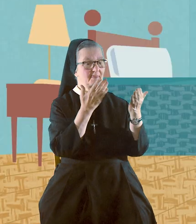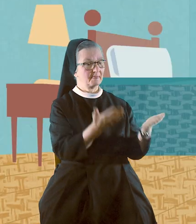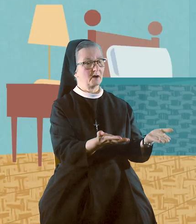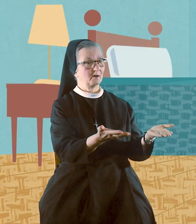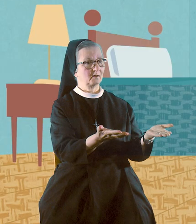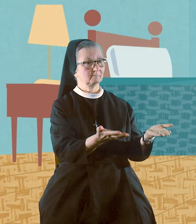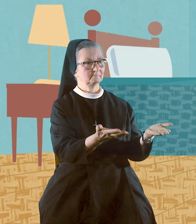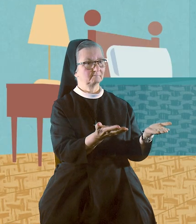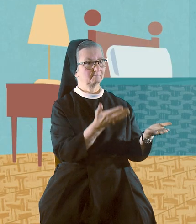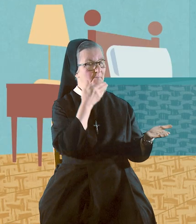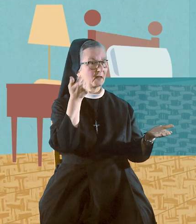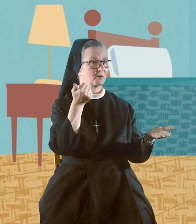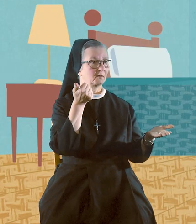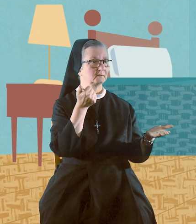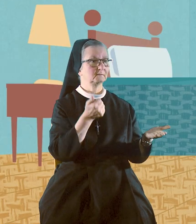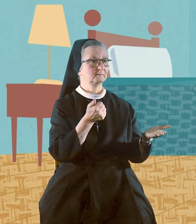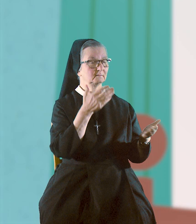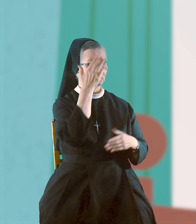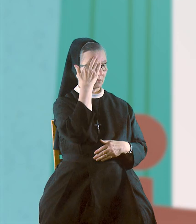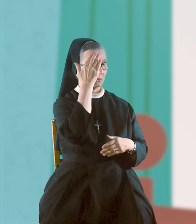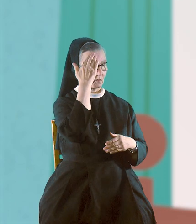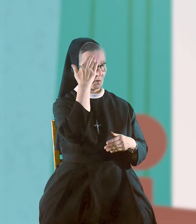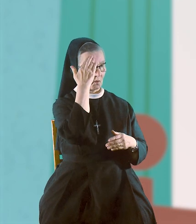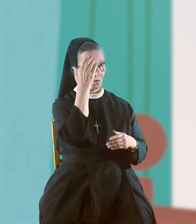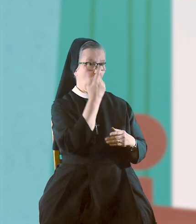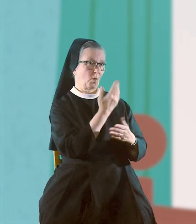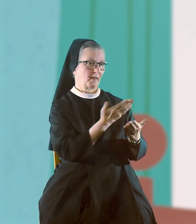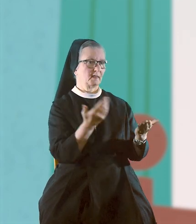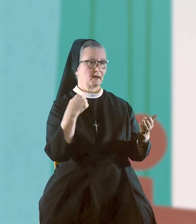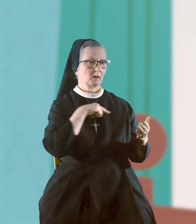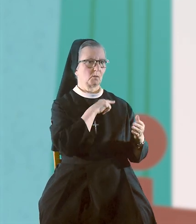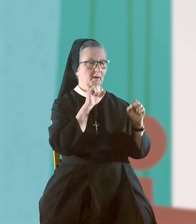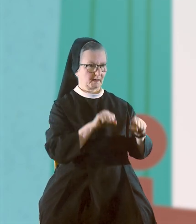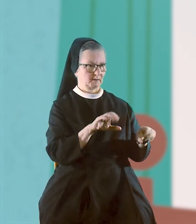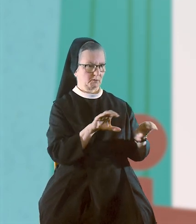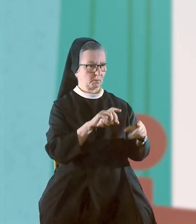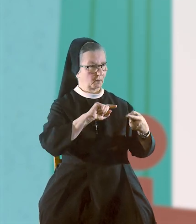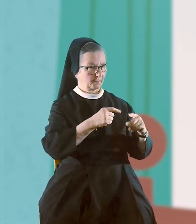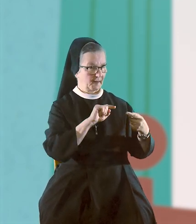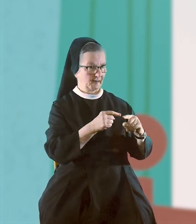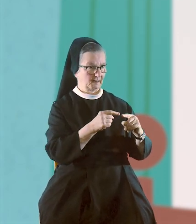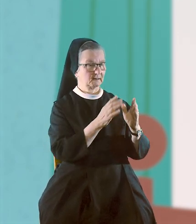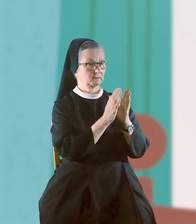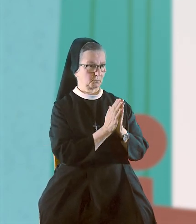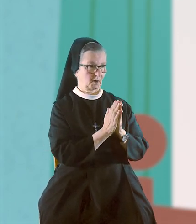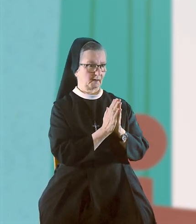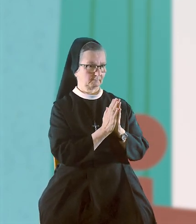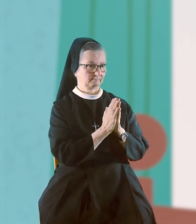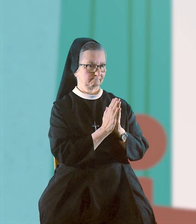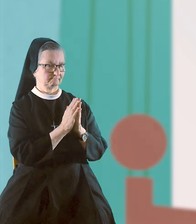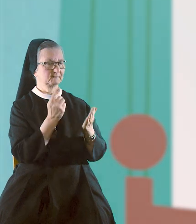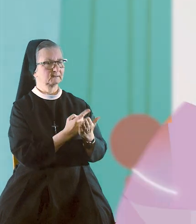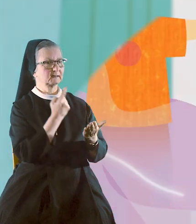There we go. All better. You know, one thing we can do when we are in pain is